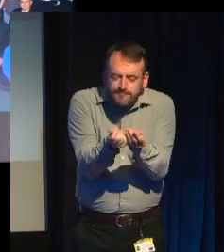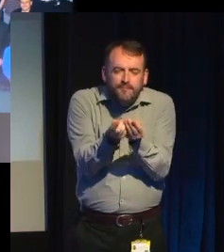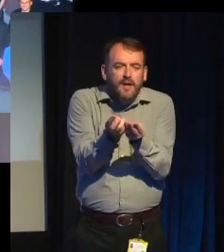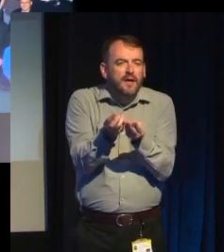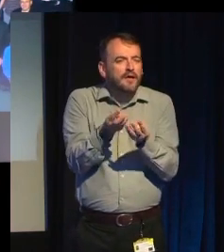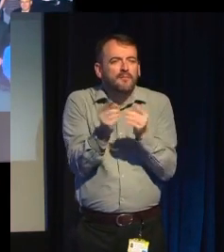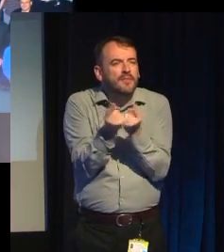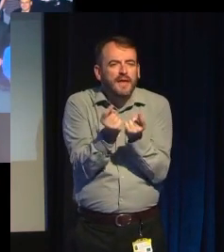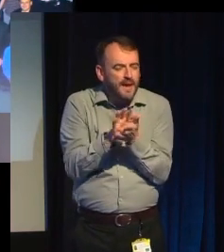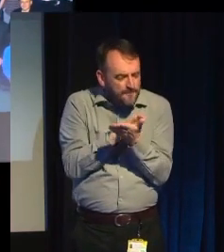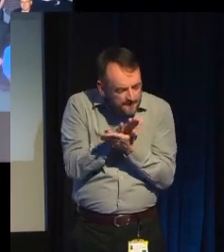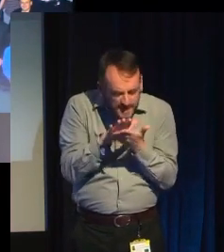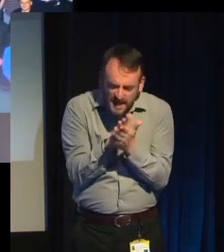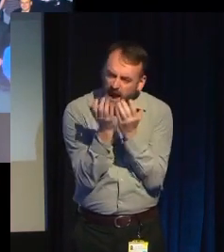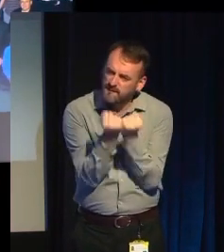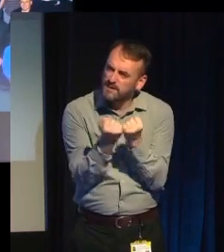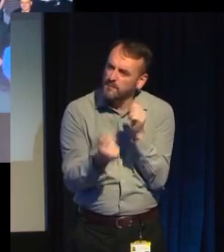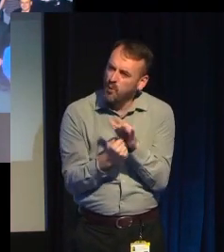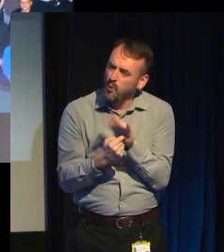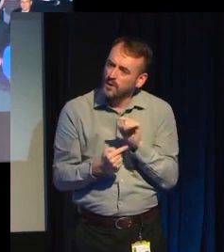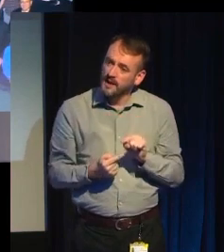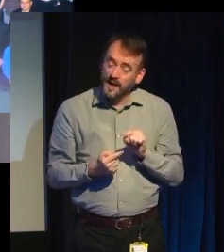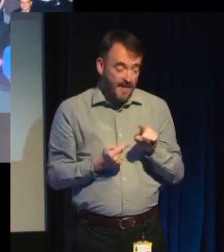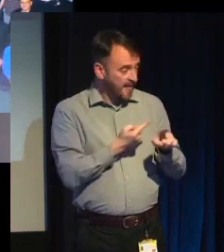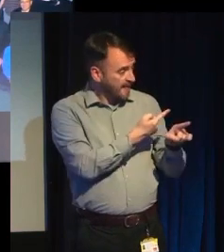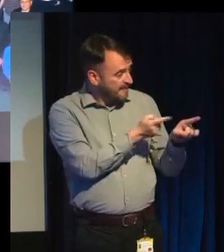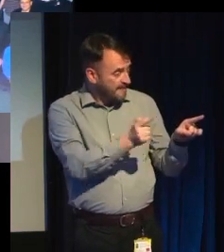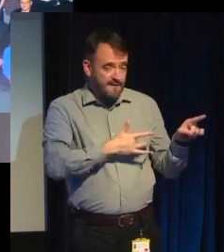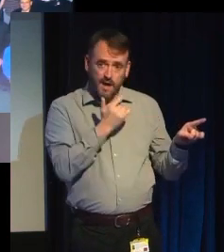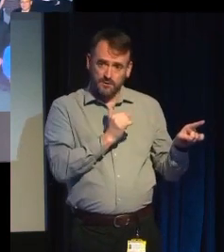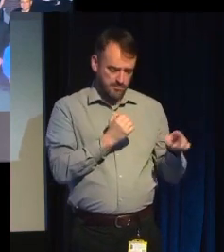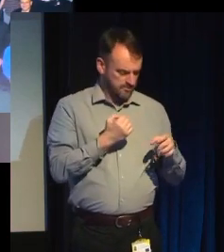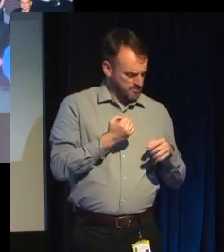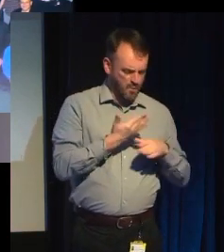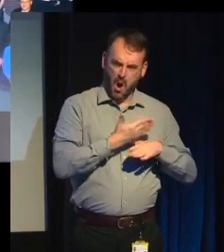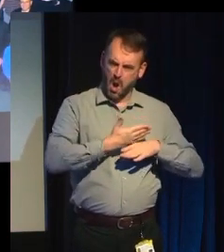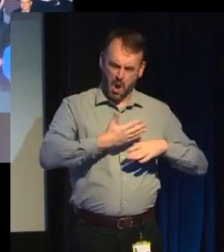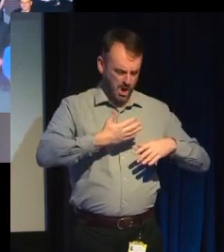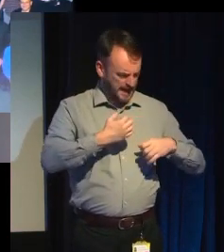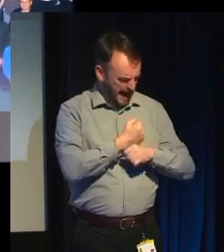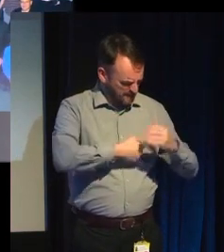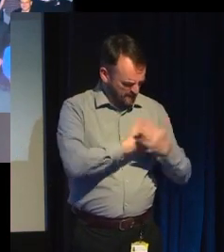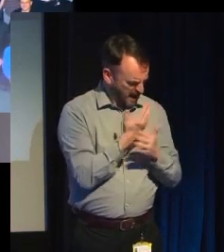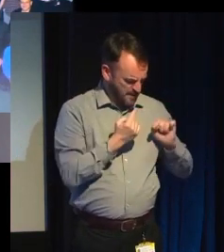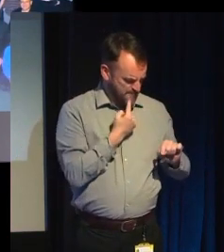that they could do that in games, or certainly not in a way that would have people respecting them.